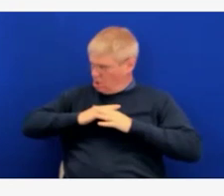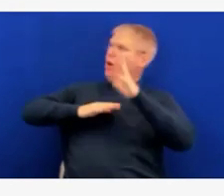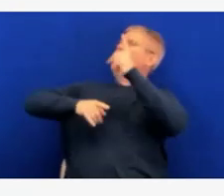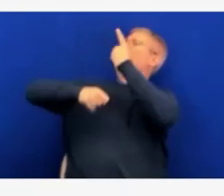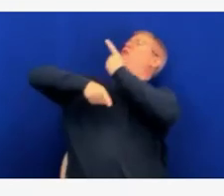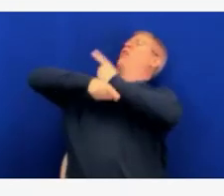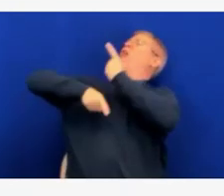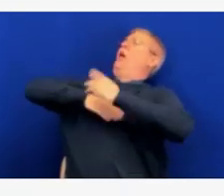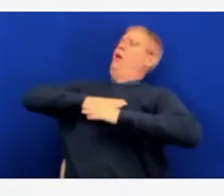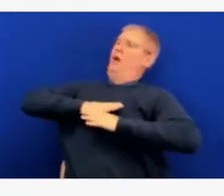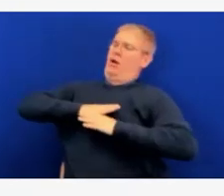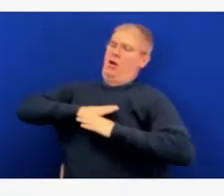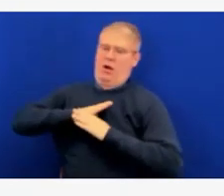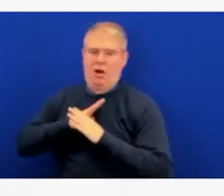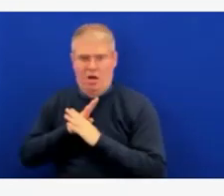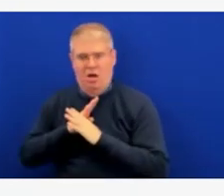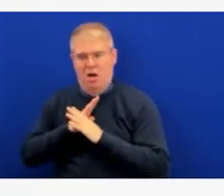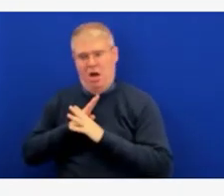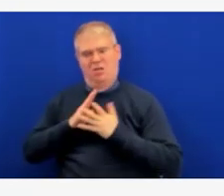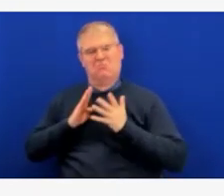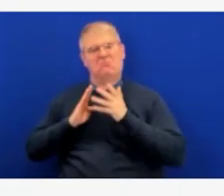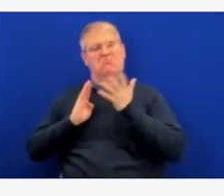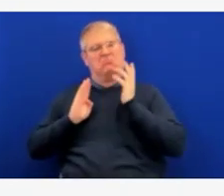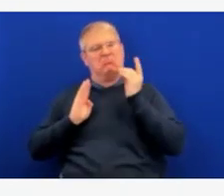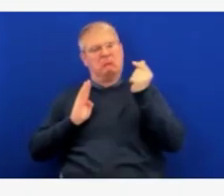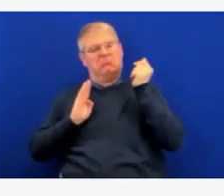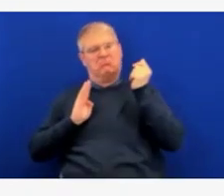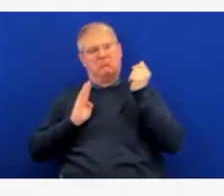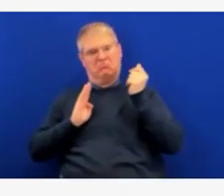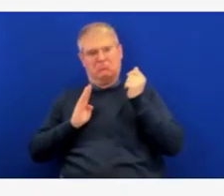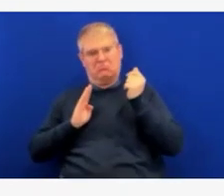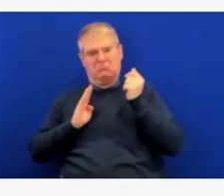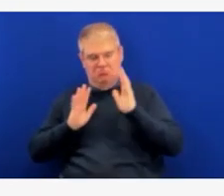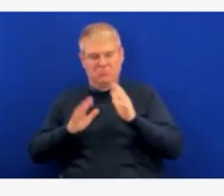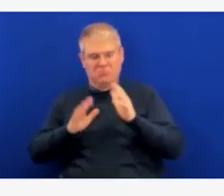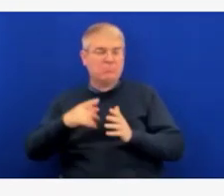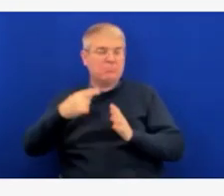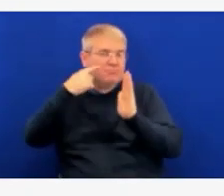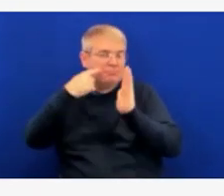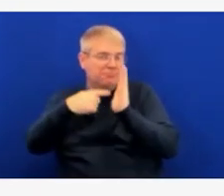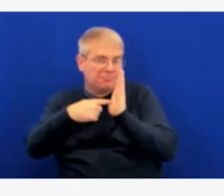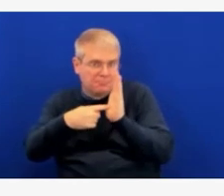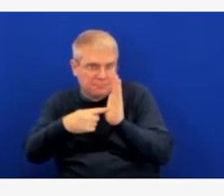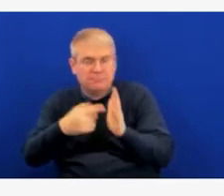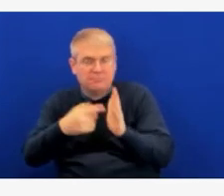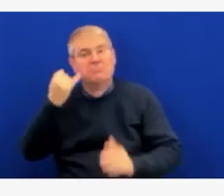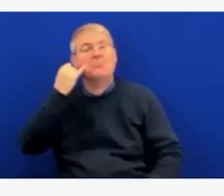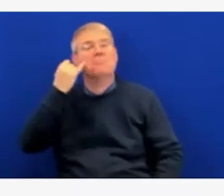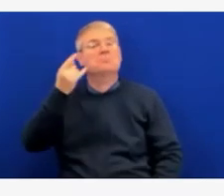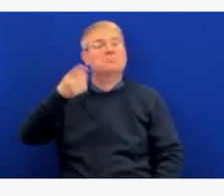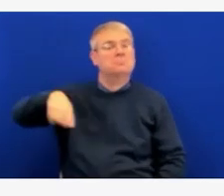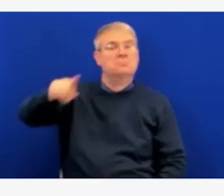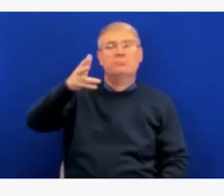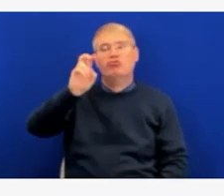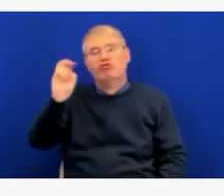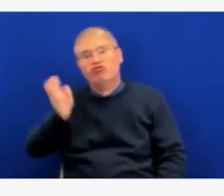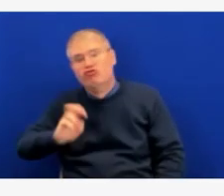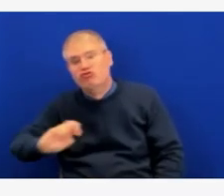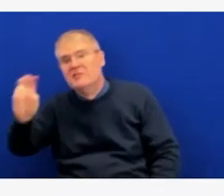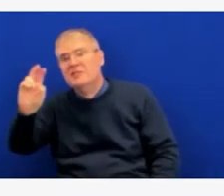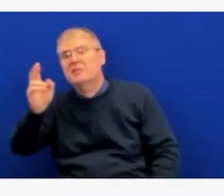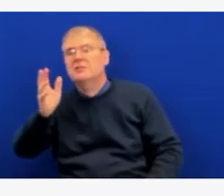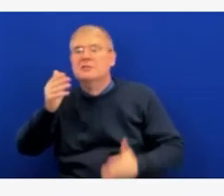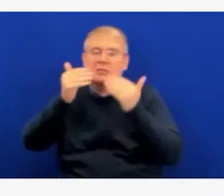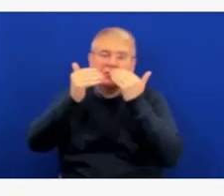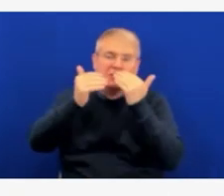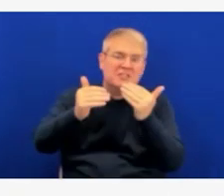holidays, go ahead and get that booster at least two weeks ahead of time just to be on the safe side. But in reality, most studies have shown that